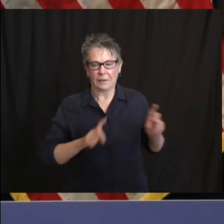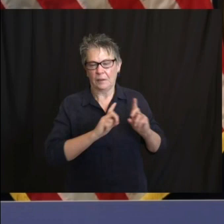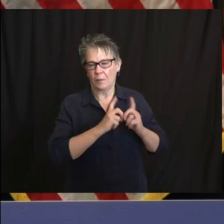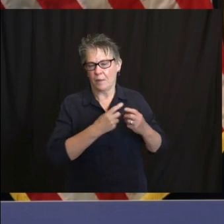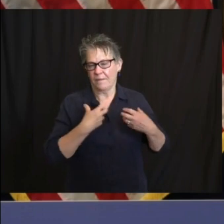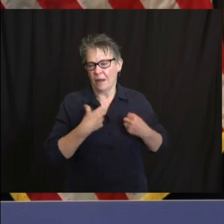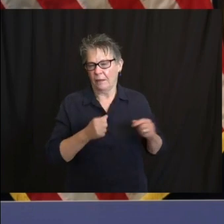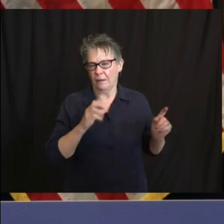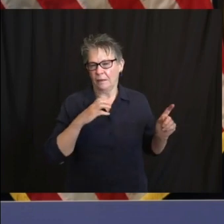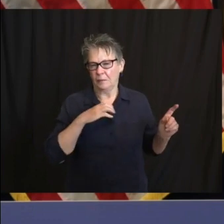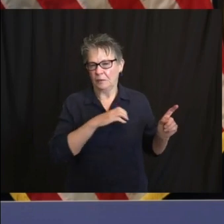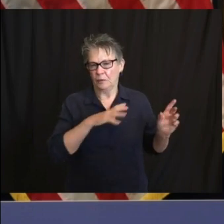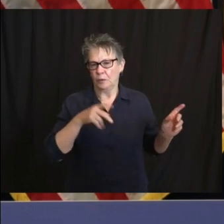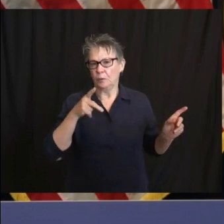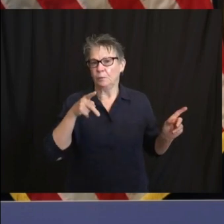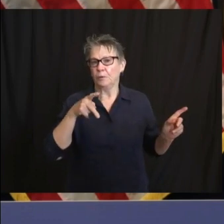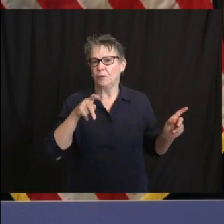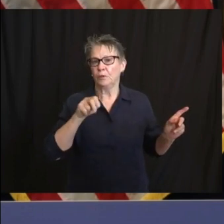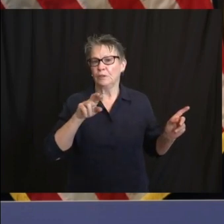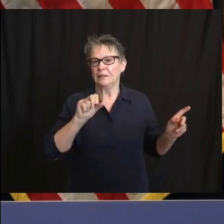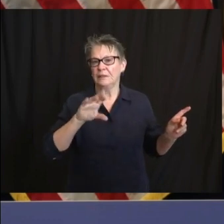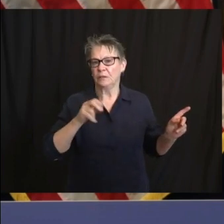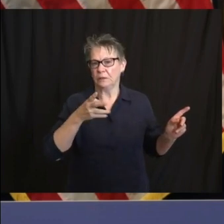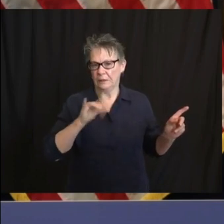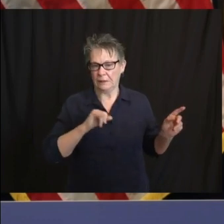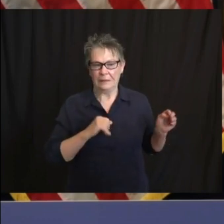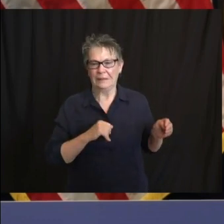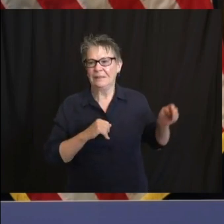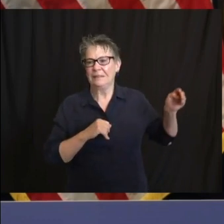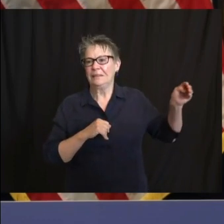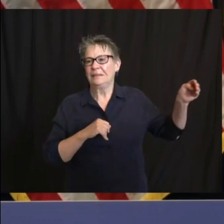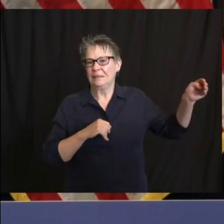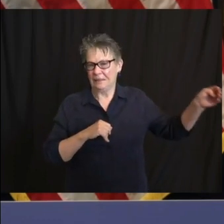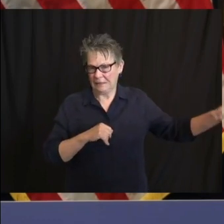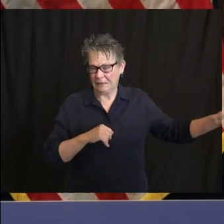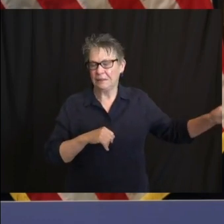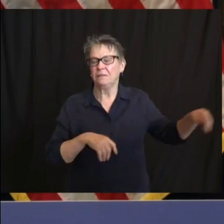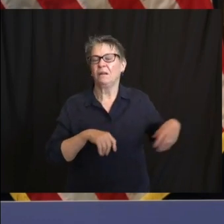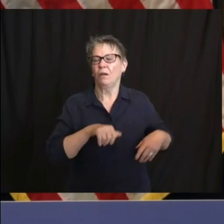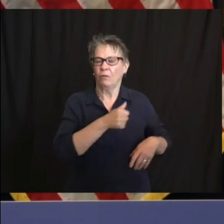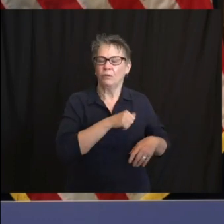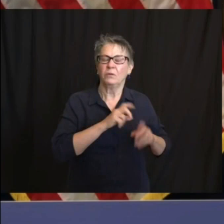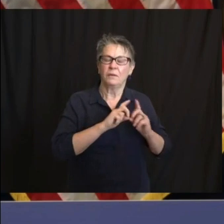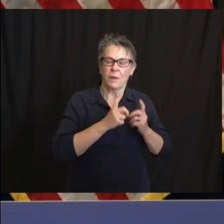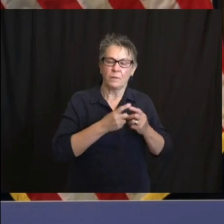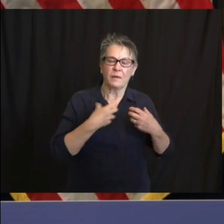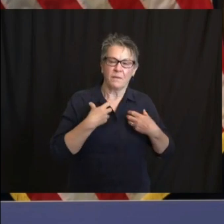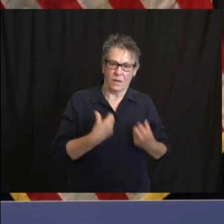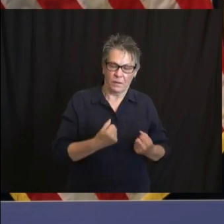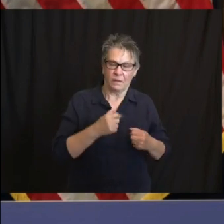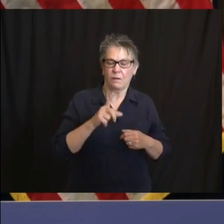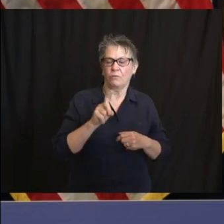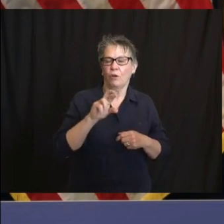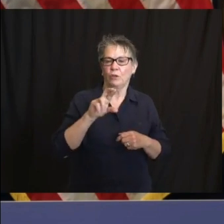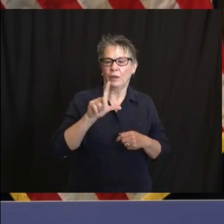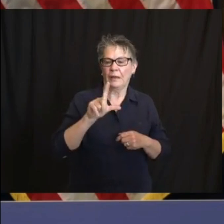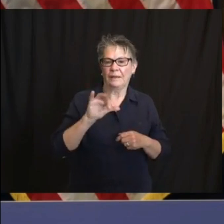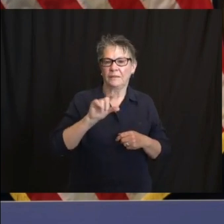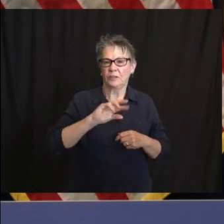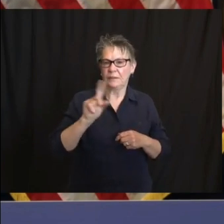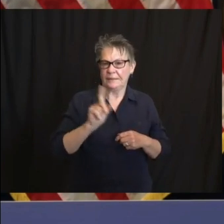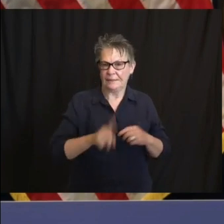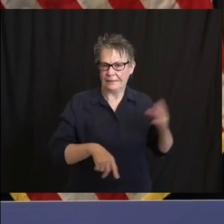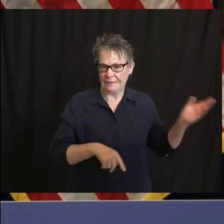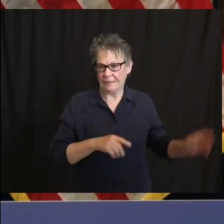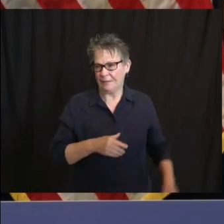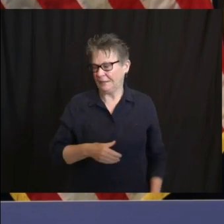Disease Service Medical Director, another familiar face, Dr. Ed Lifshitz. Great to have you both. Guy to my left who needs no introduction, the Superintendent